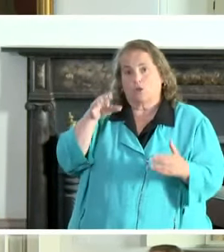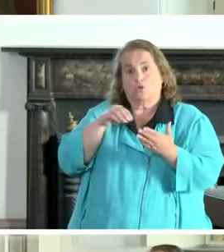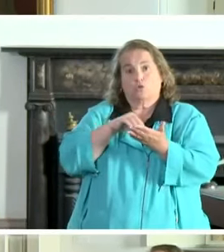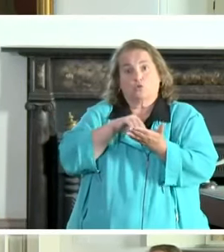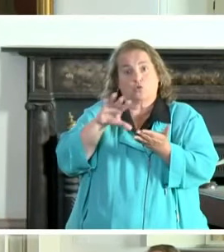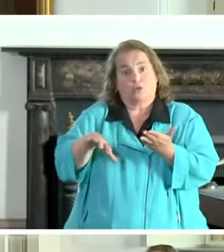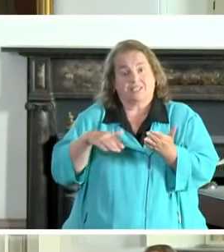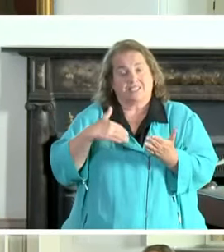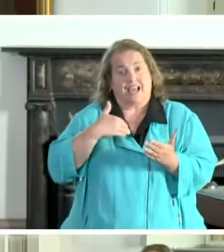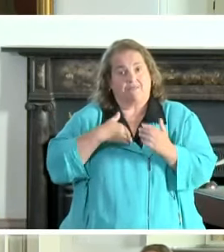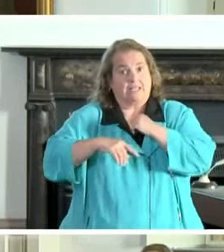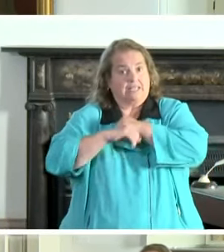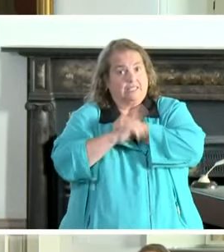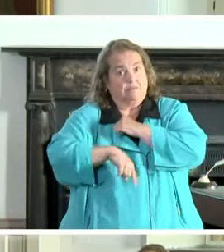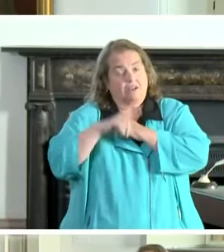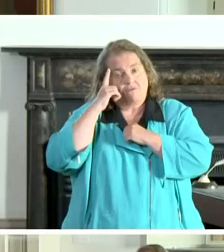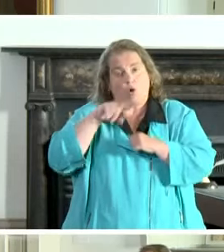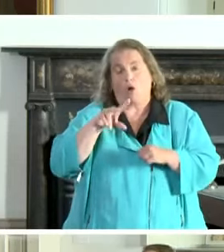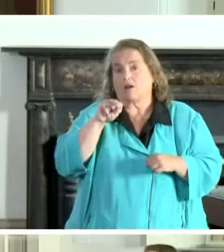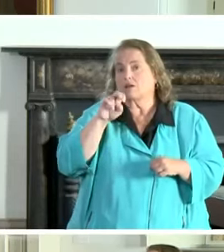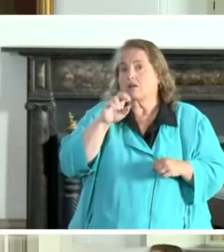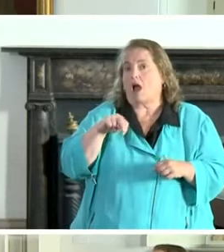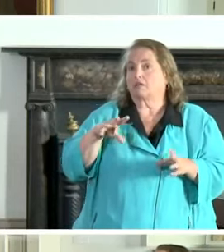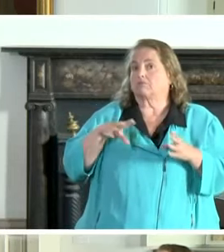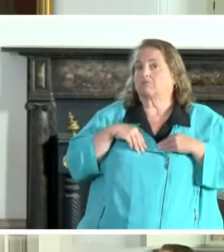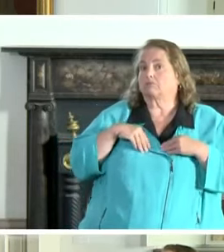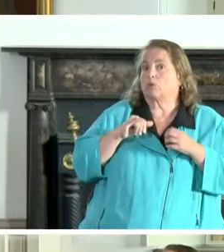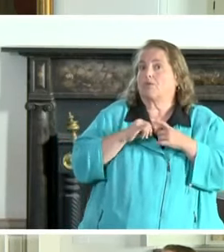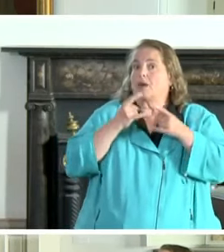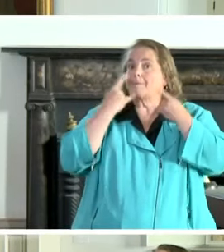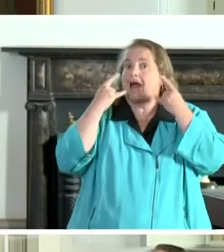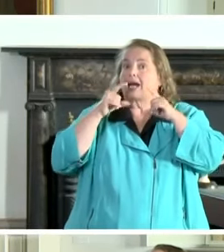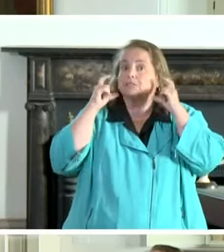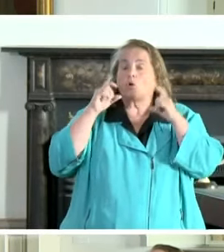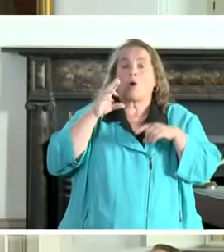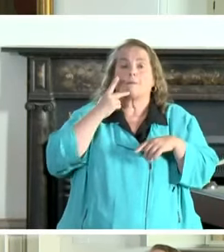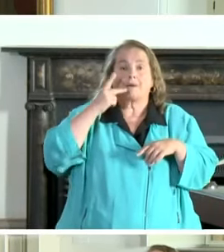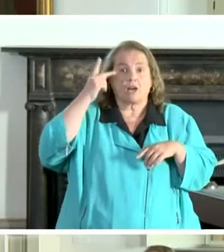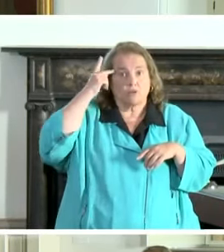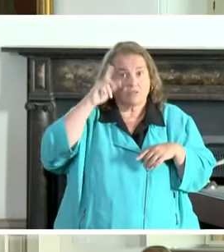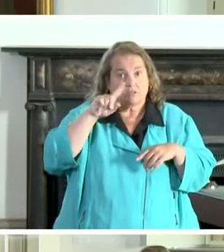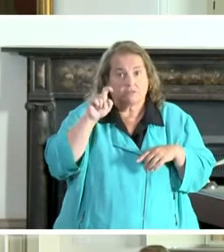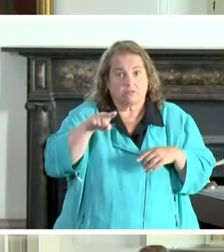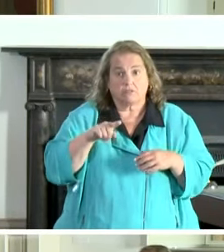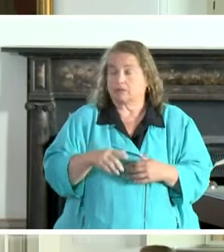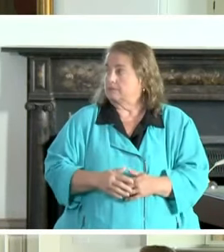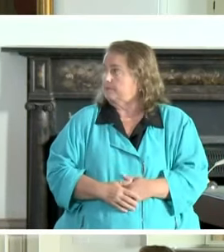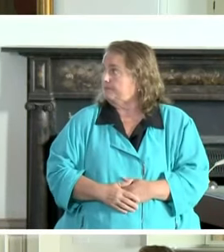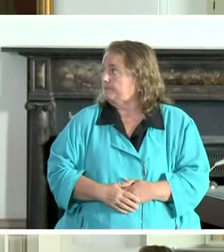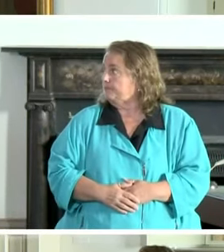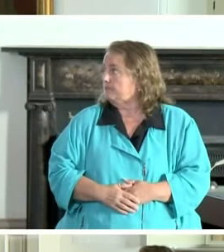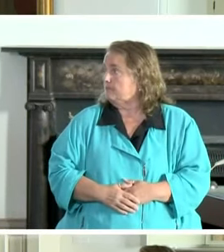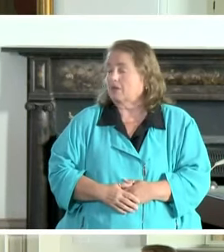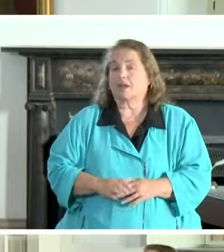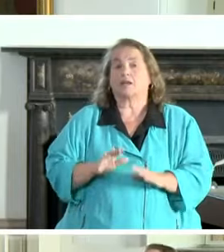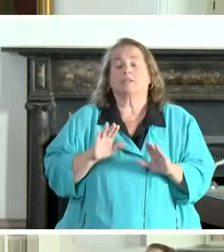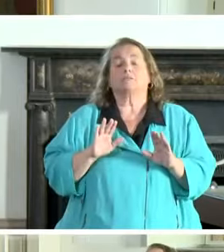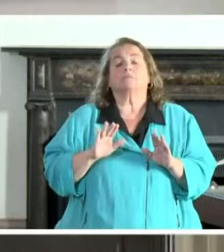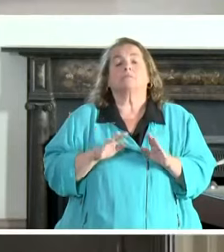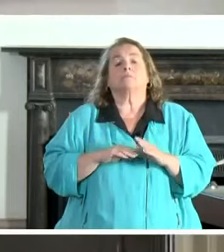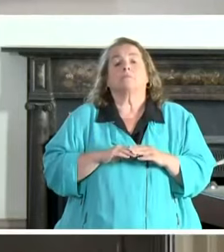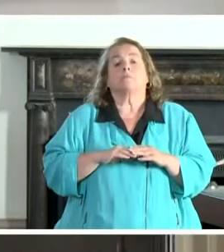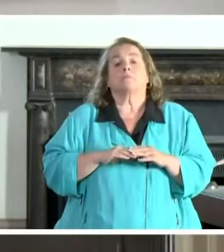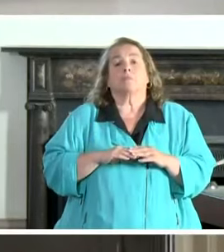applying to these guidelines? Can you ask if you're even parents, for that matter, and they decide on the same page of the school's job? Well, so